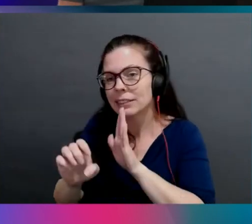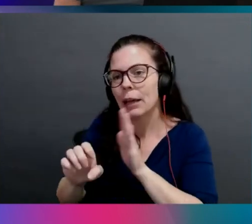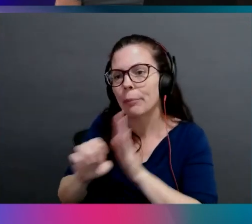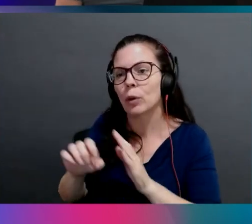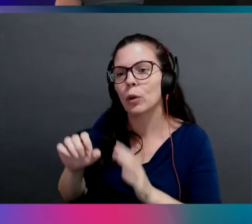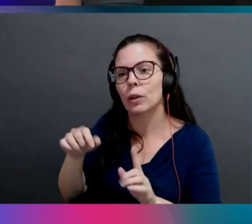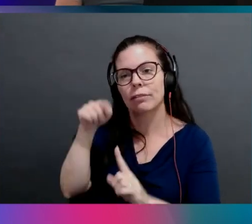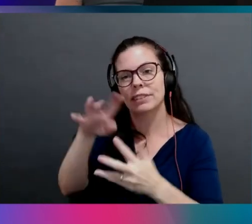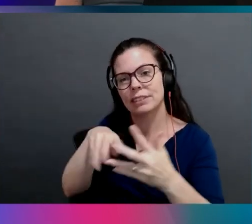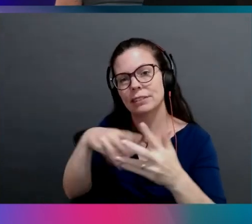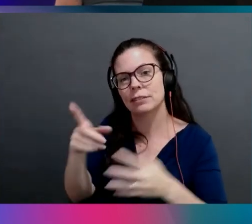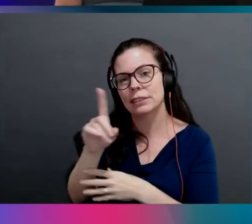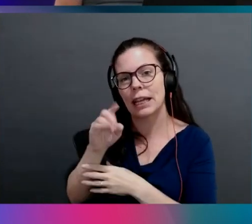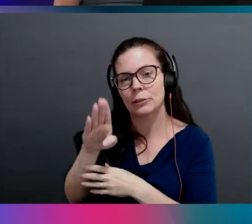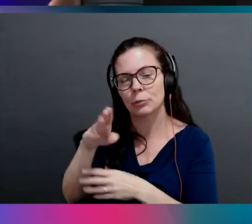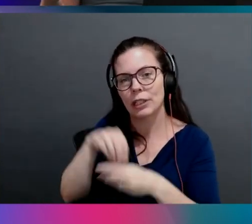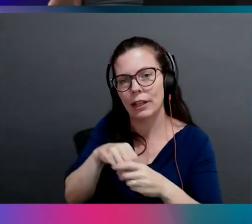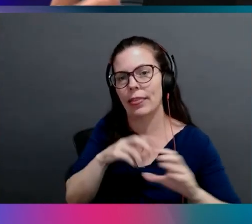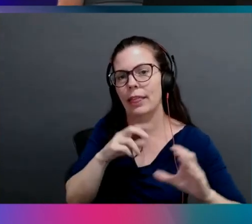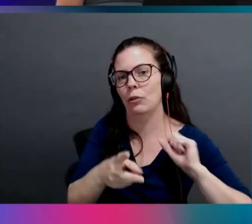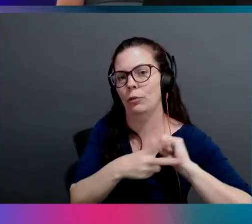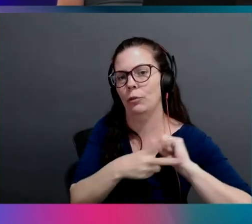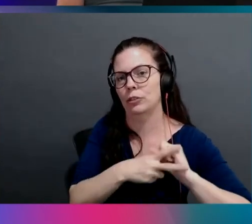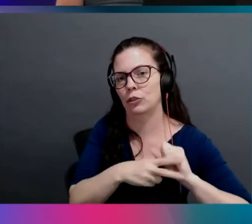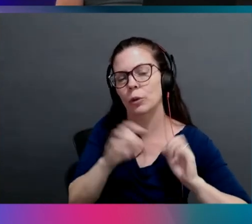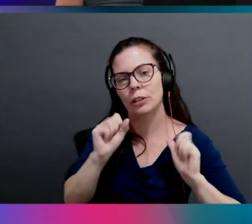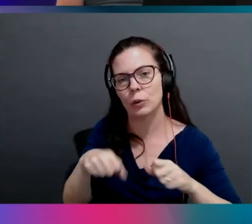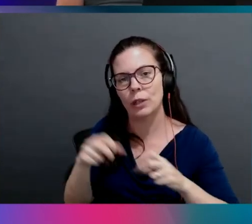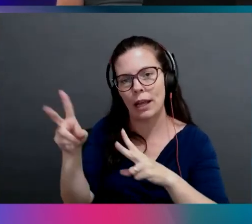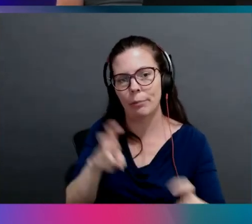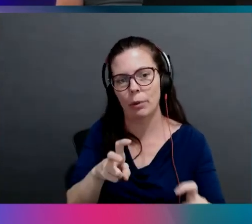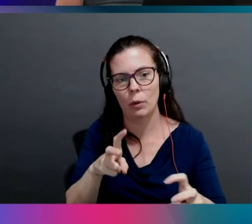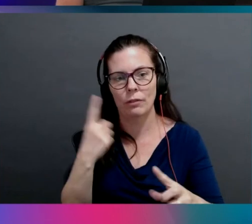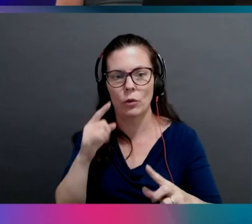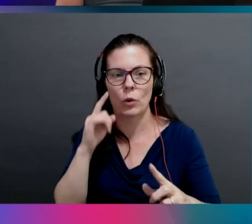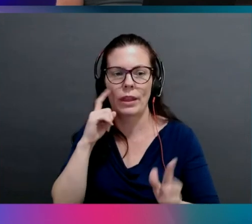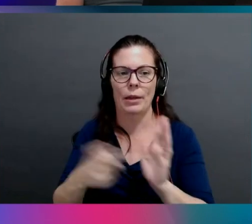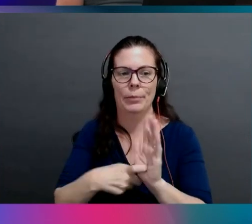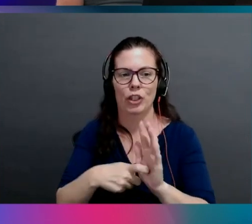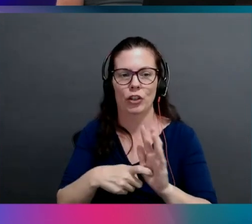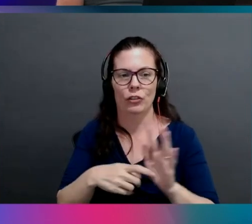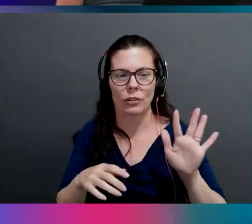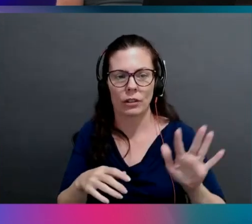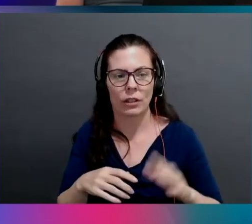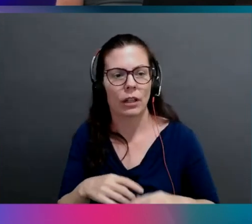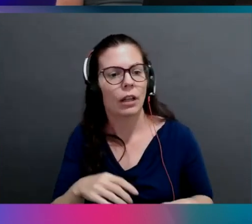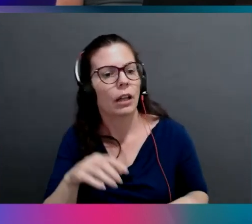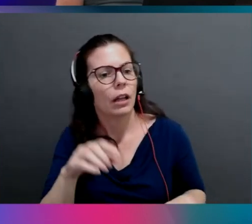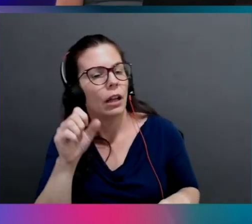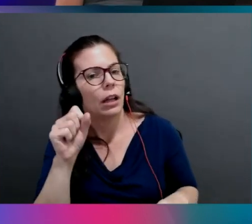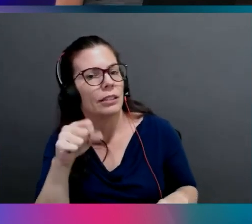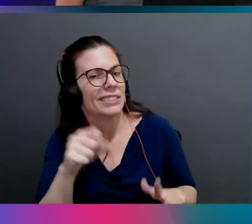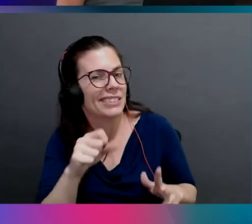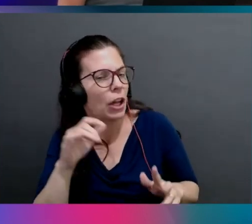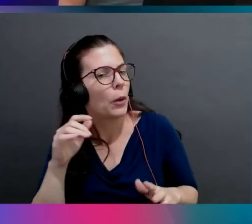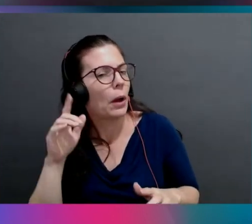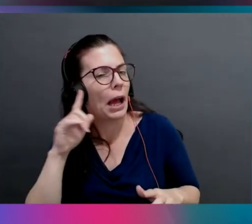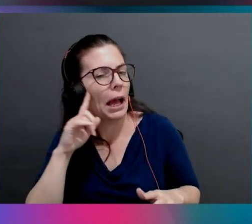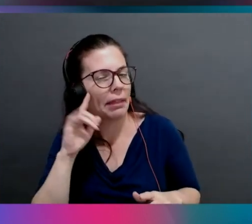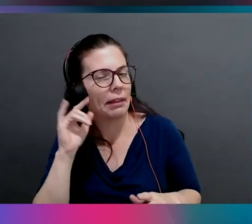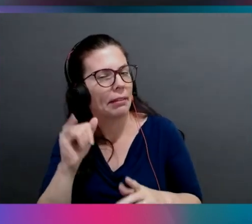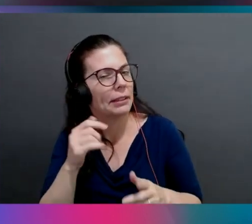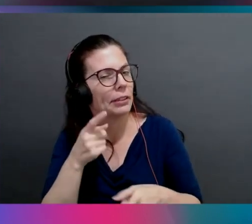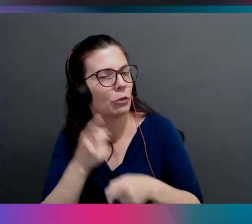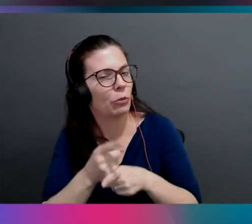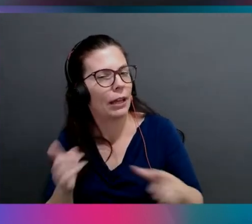in this repository that people can pull in to get that observability. Sounds like OctoML might be the right path forward for this doll business.